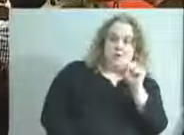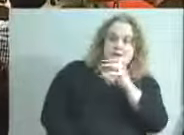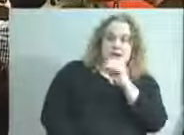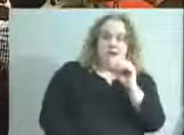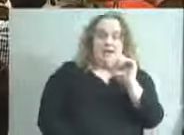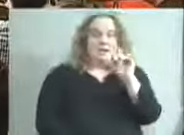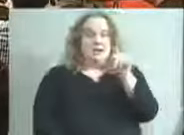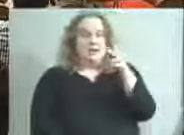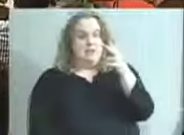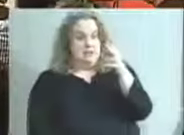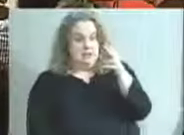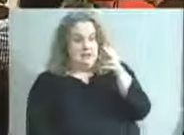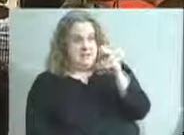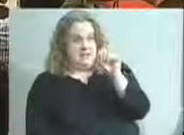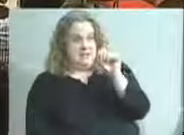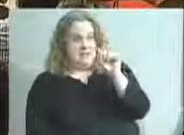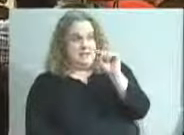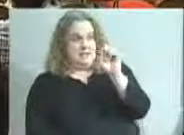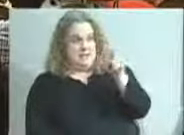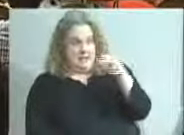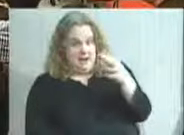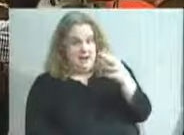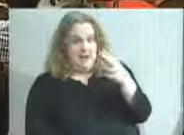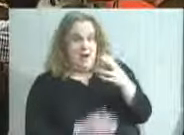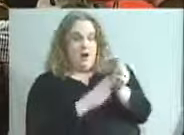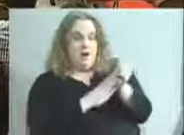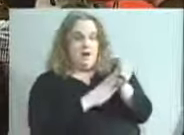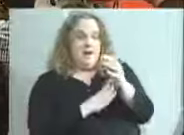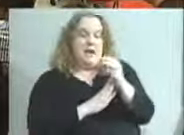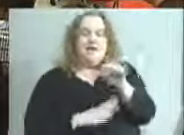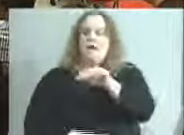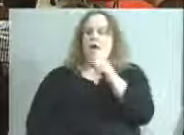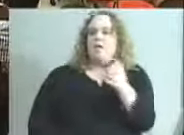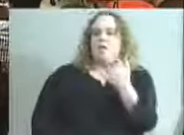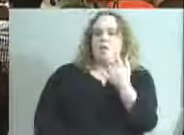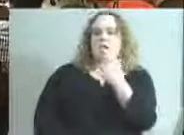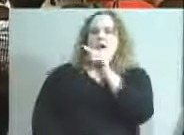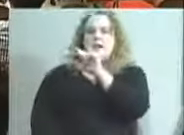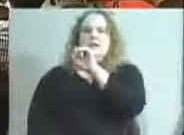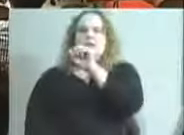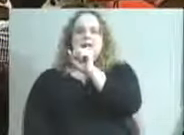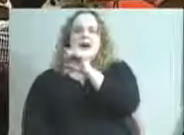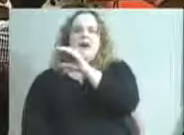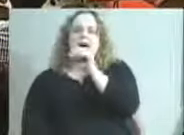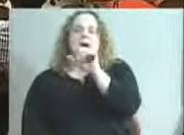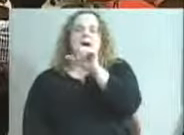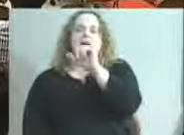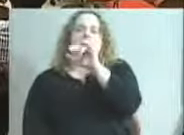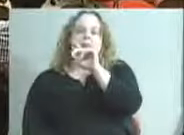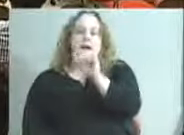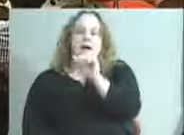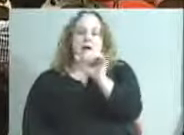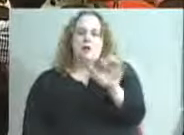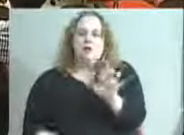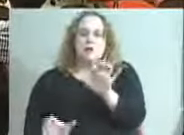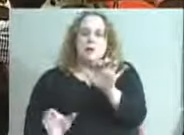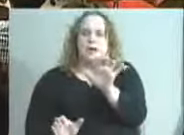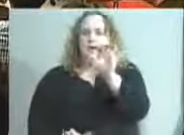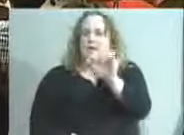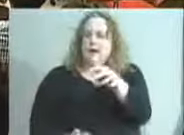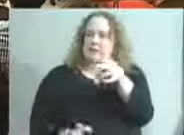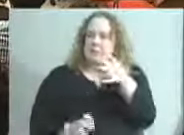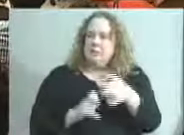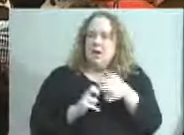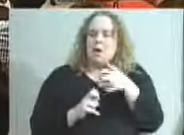and the one that Lisa and Linda were doing and this issue of the lack of